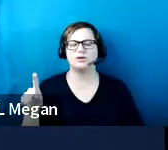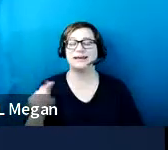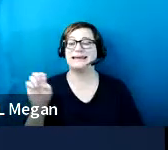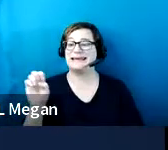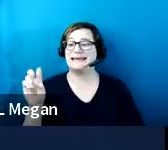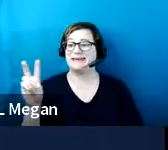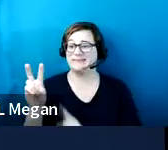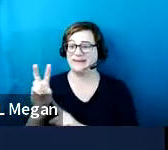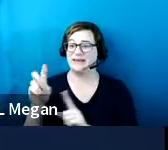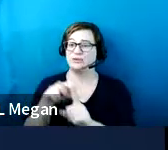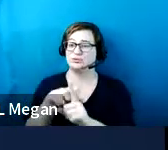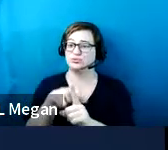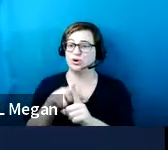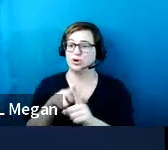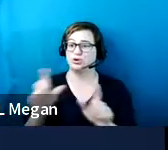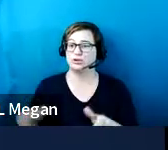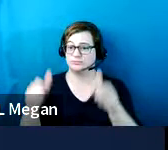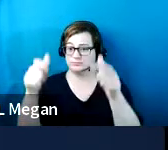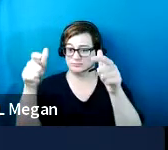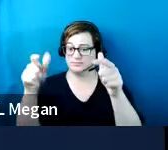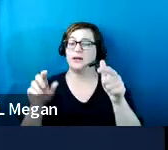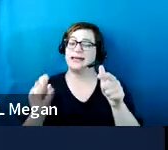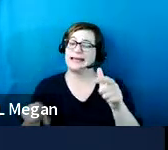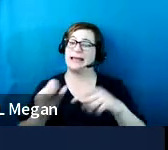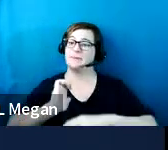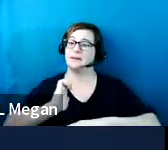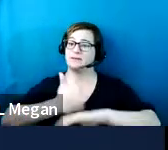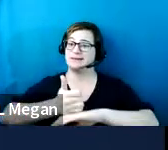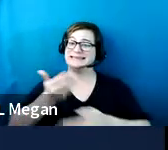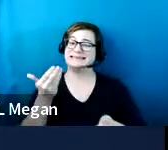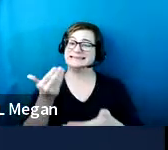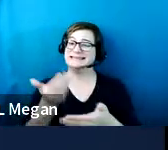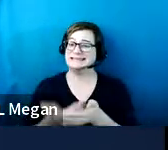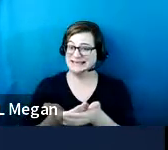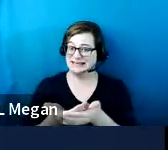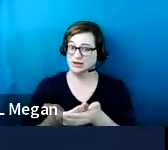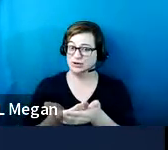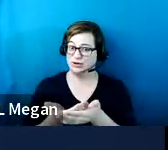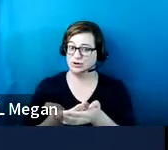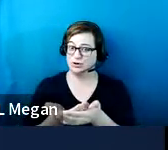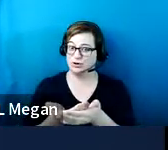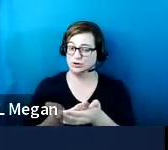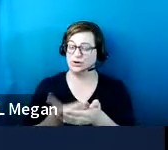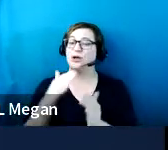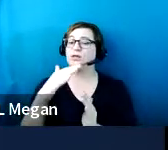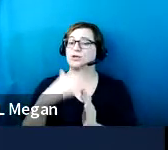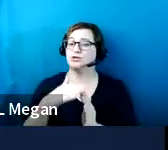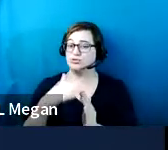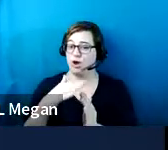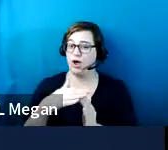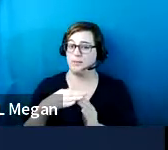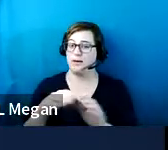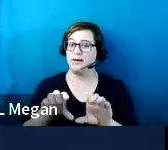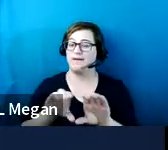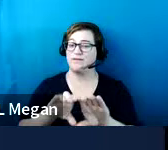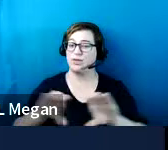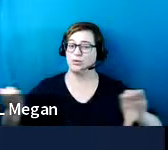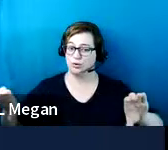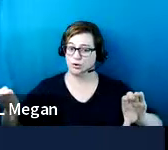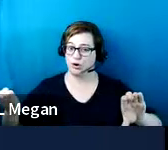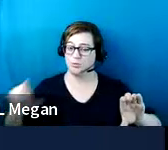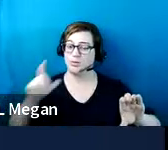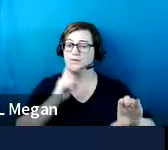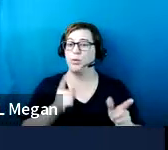charging stage chargers be located near the top of curb of the curb ramps for parallel curb